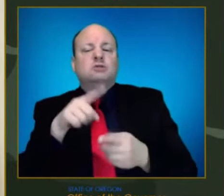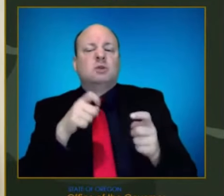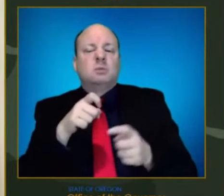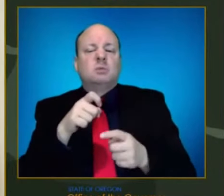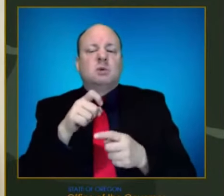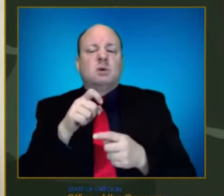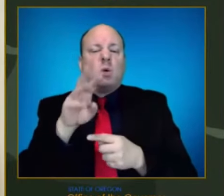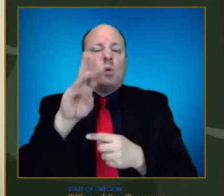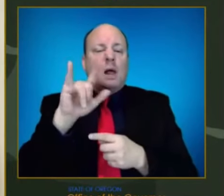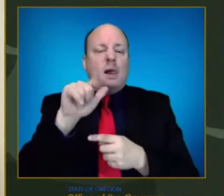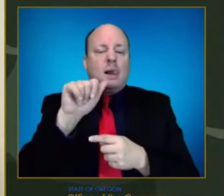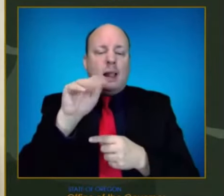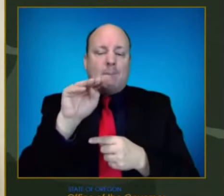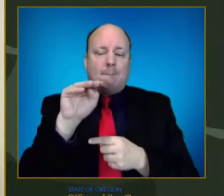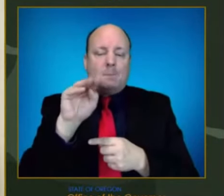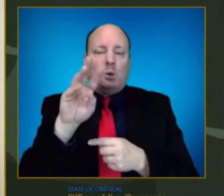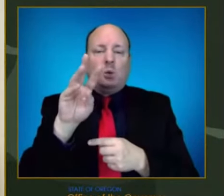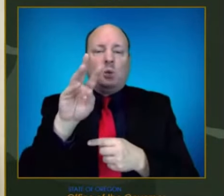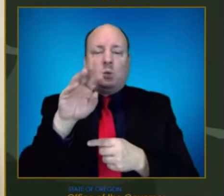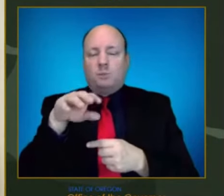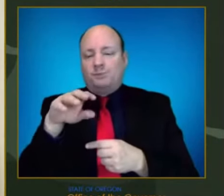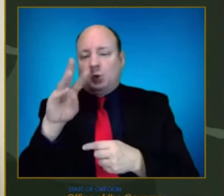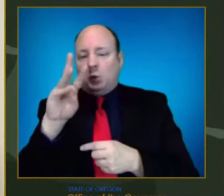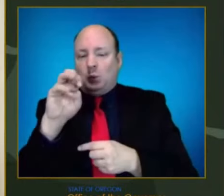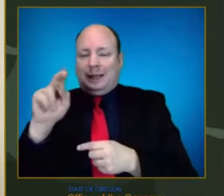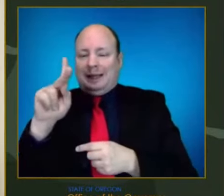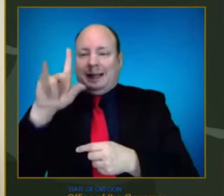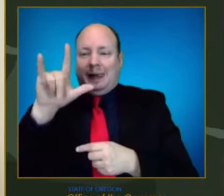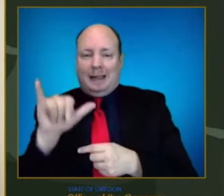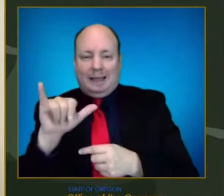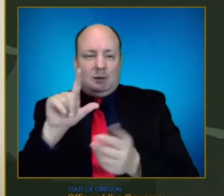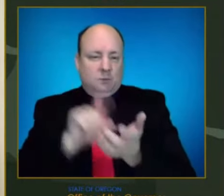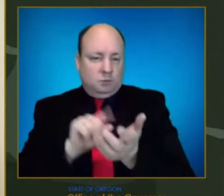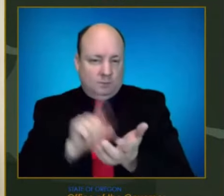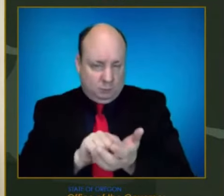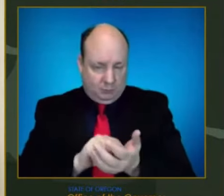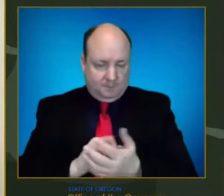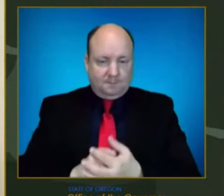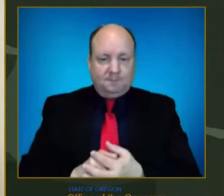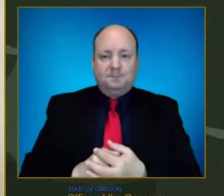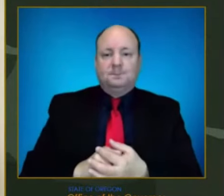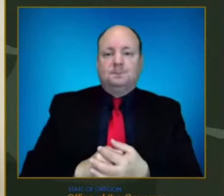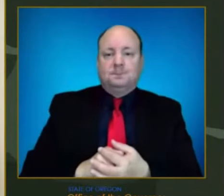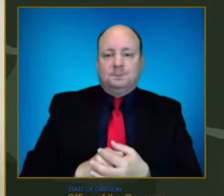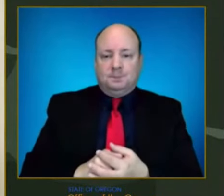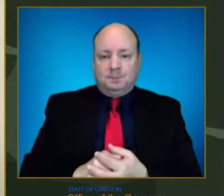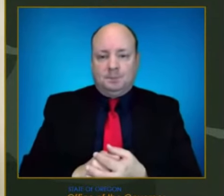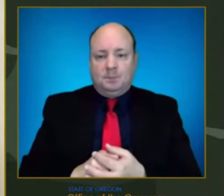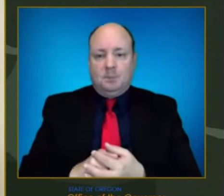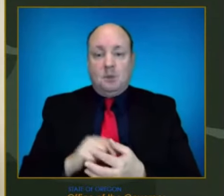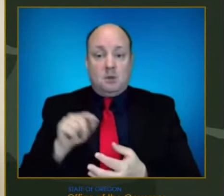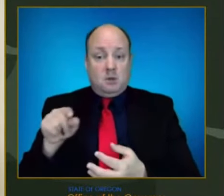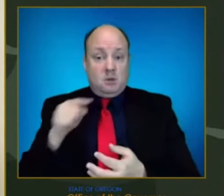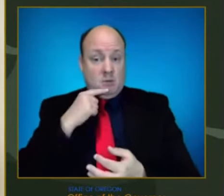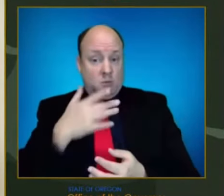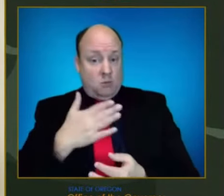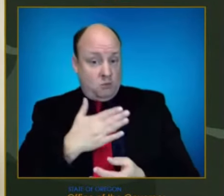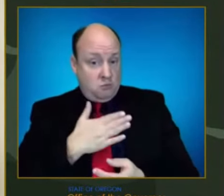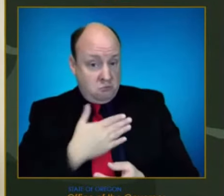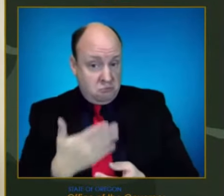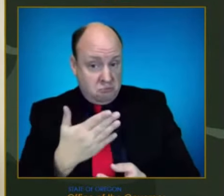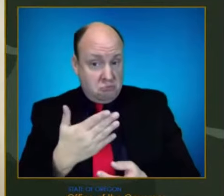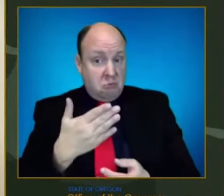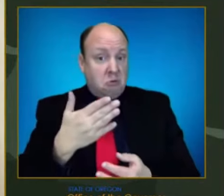Governor, are you committing to keeping schools open? Absolutely. We know that our children learn best